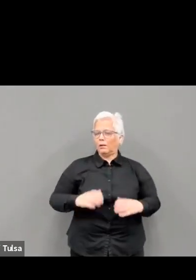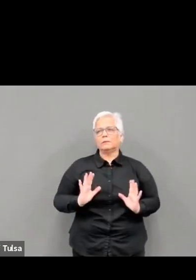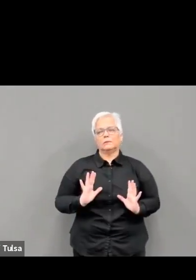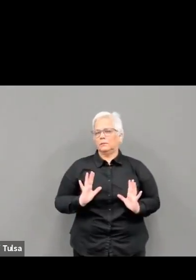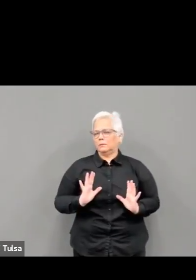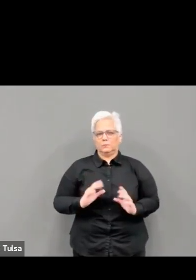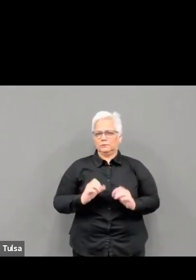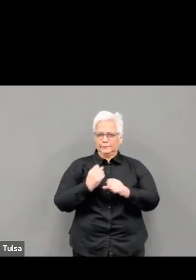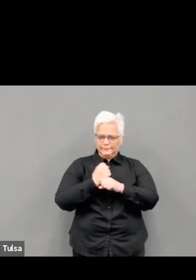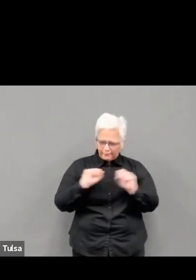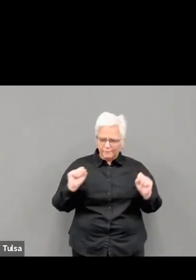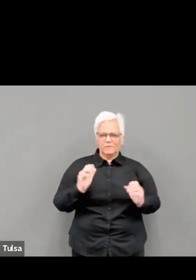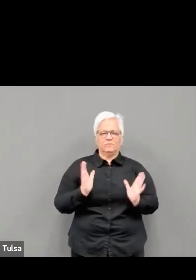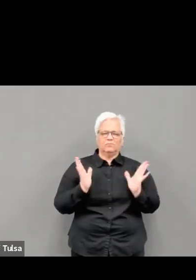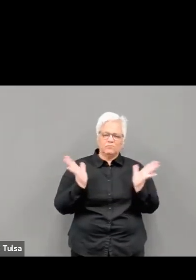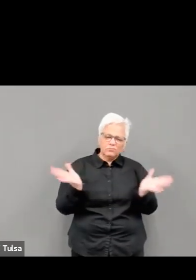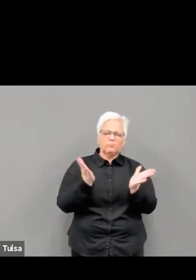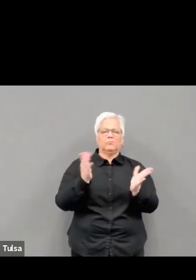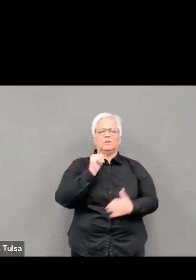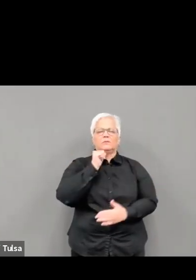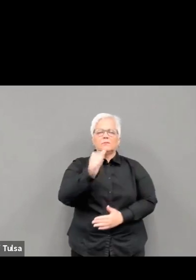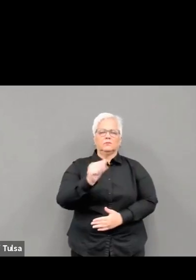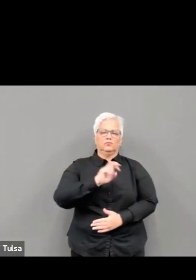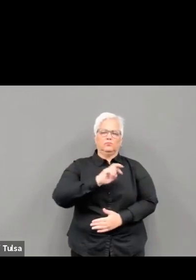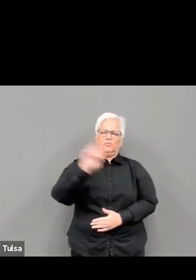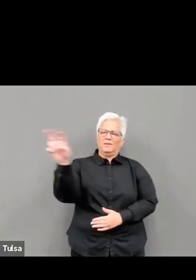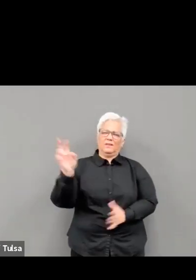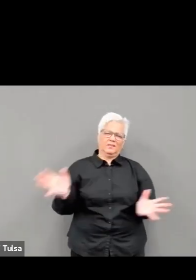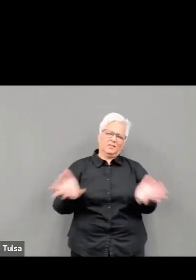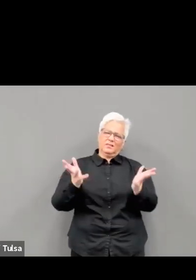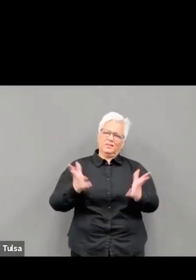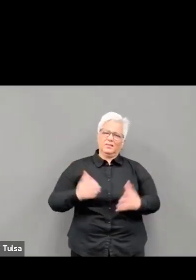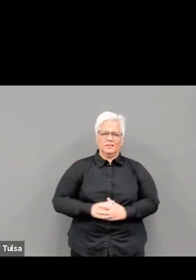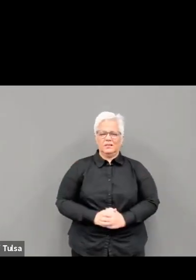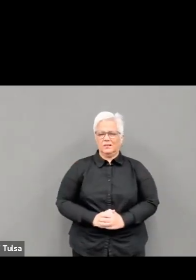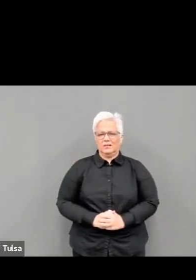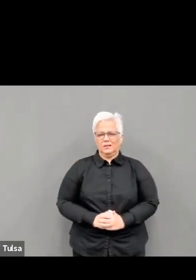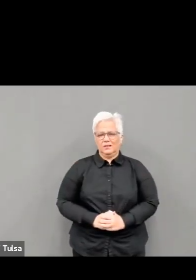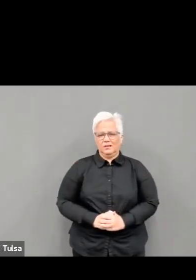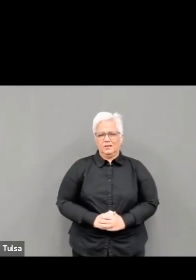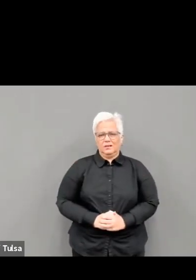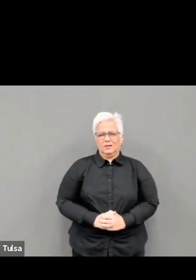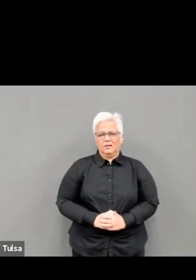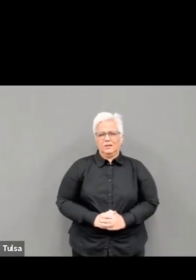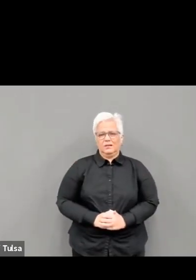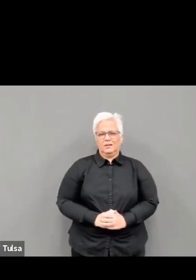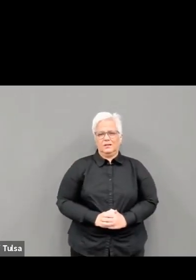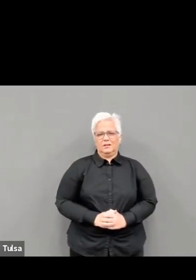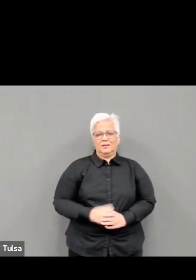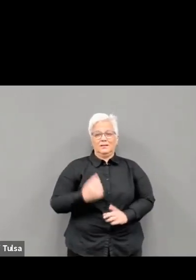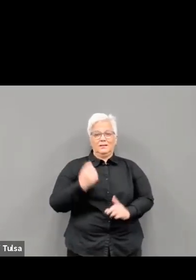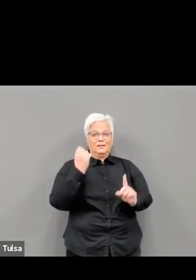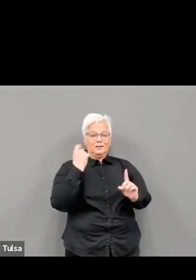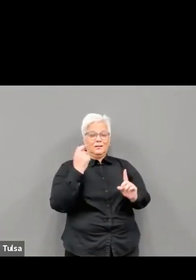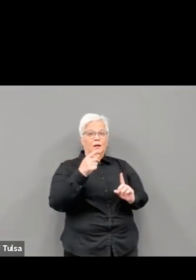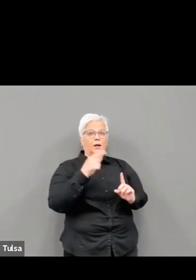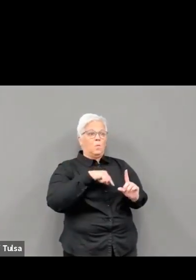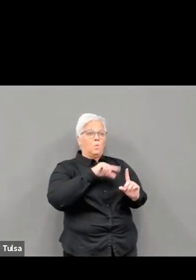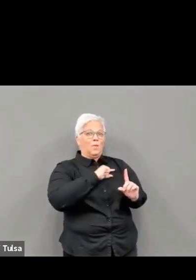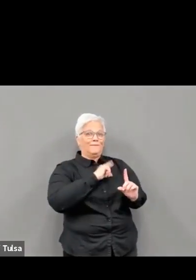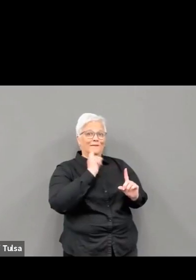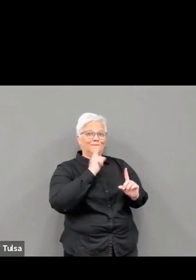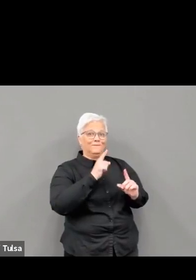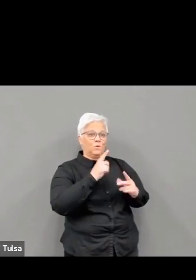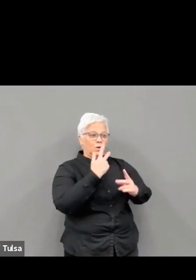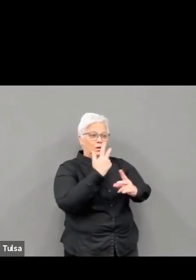once you have been vaccinated. Get tested with a viral test one to three days before you travel. Keep a copy of your test